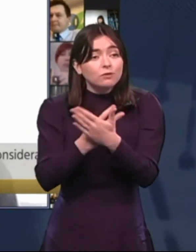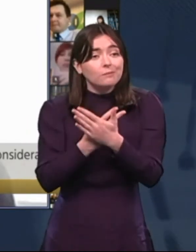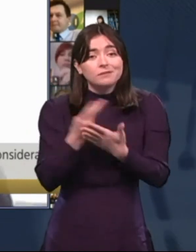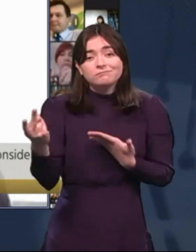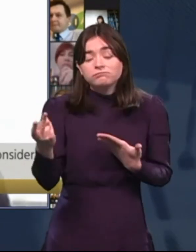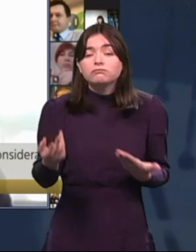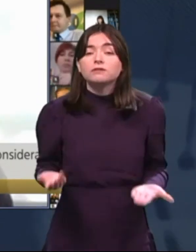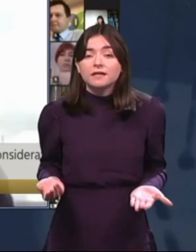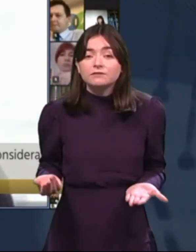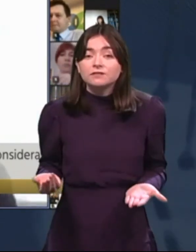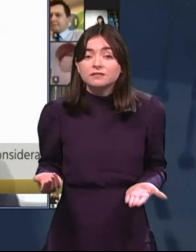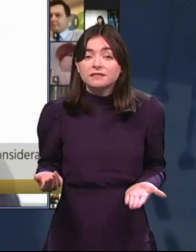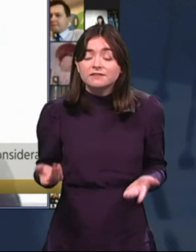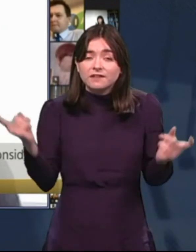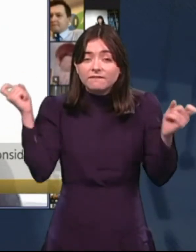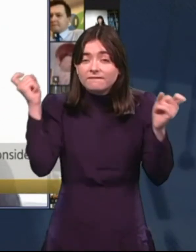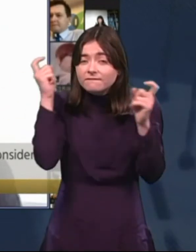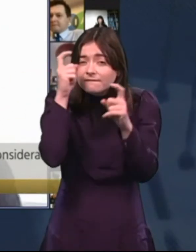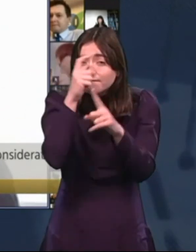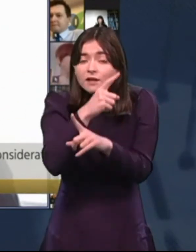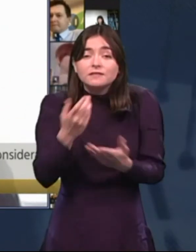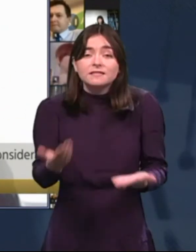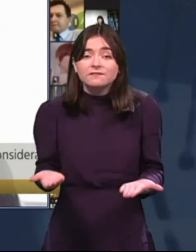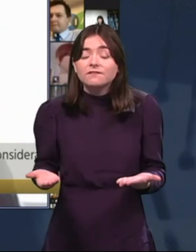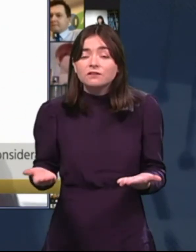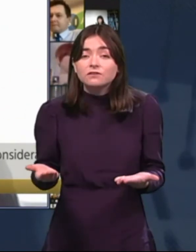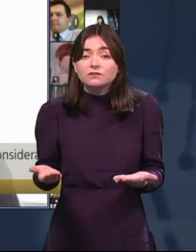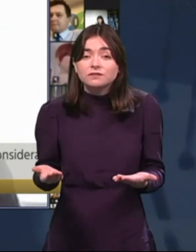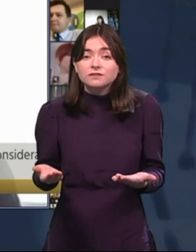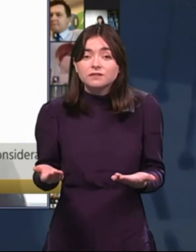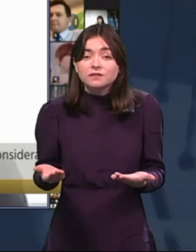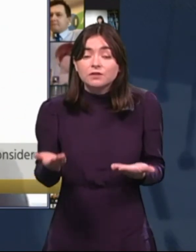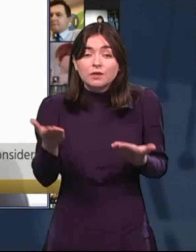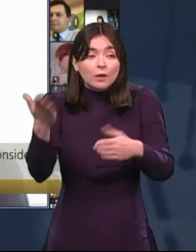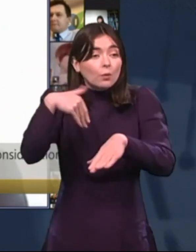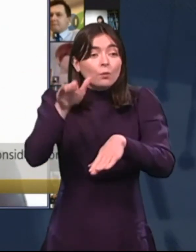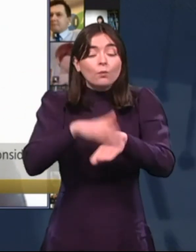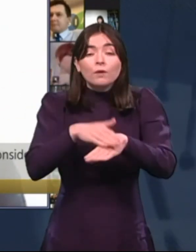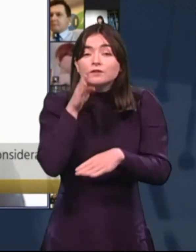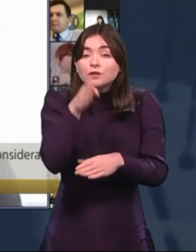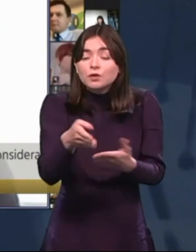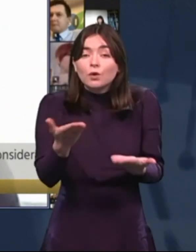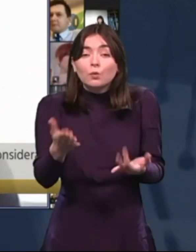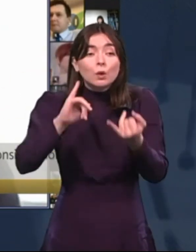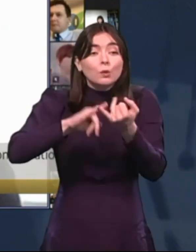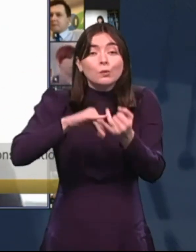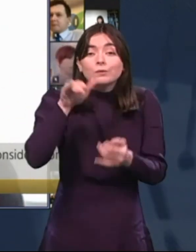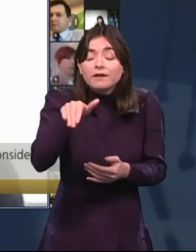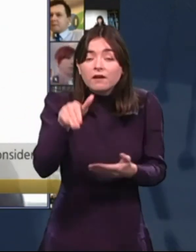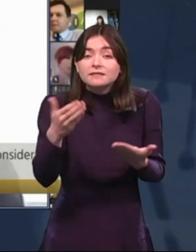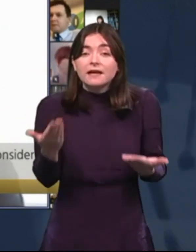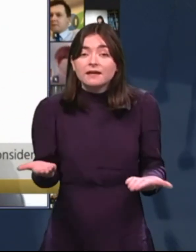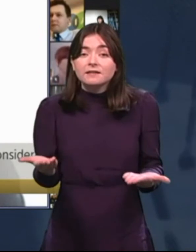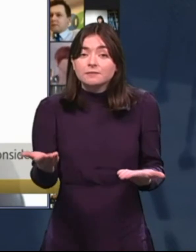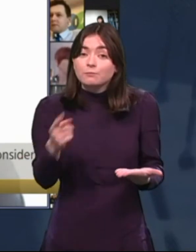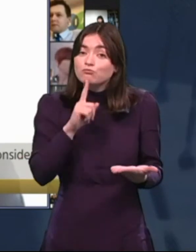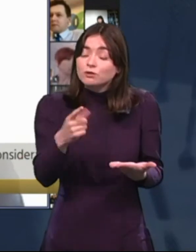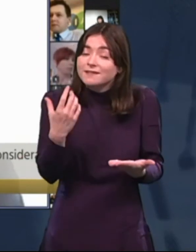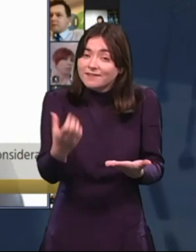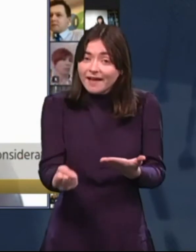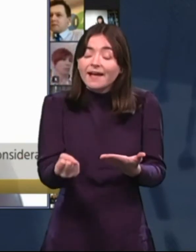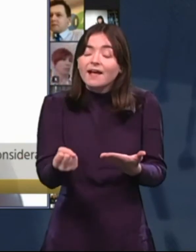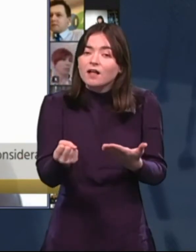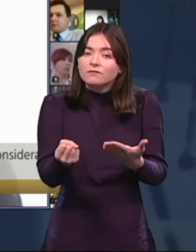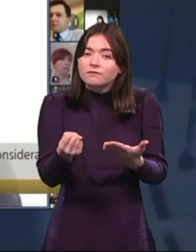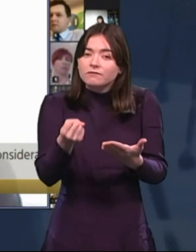you know, and they're finding it really, really difficult. You know, where do they go? Okay, who do they go to? But by having a statutory office,